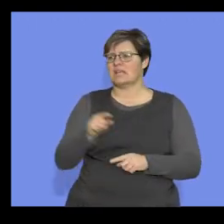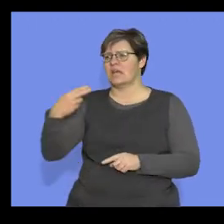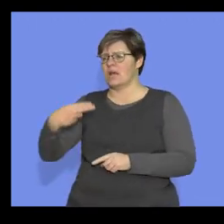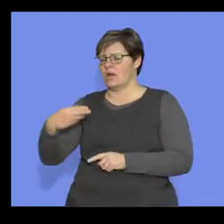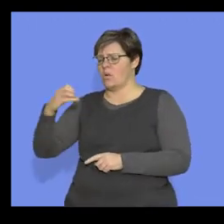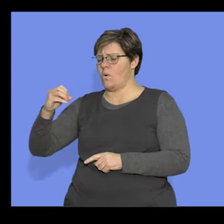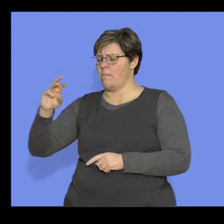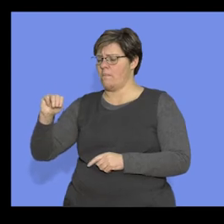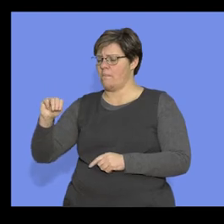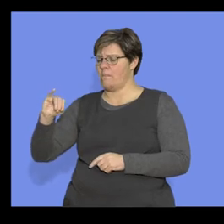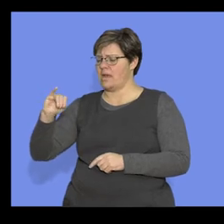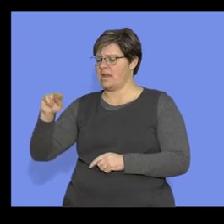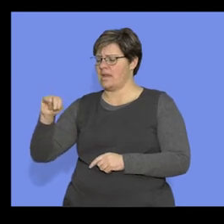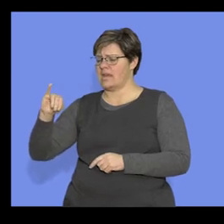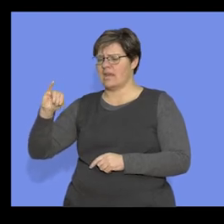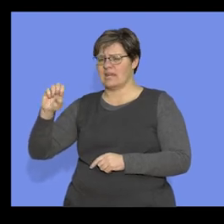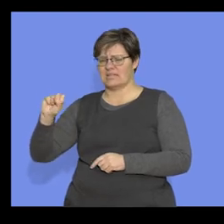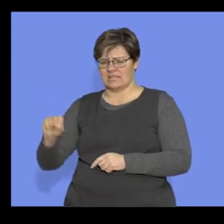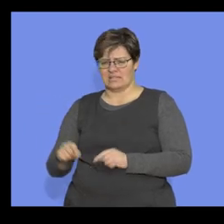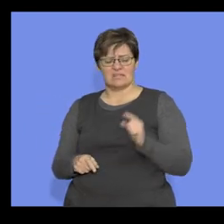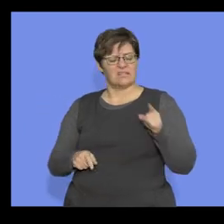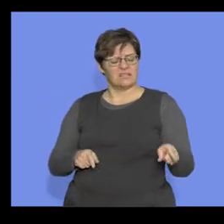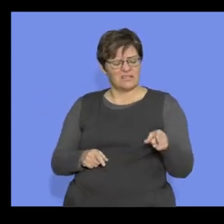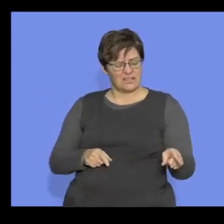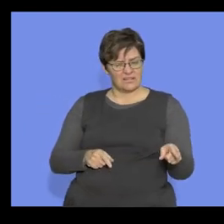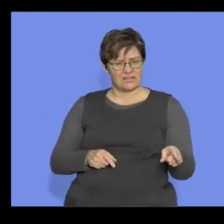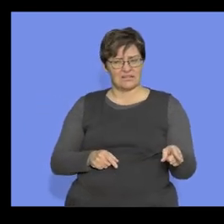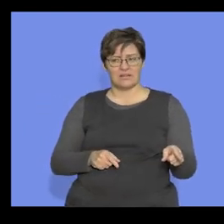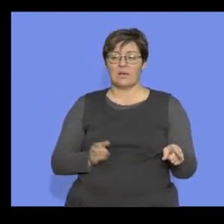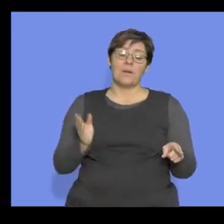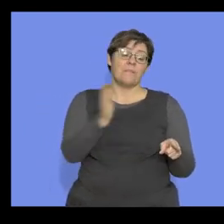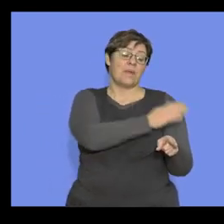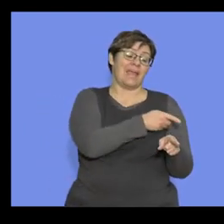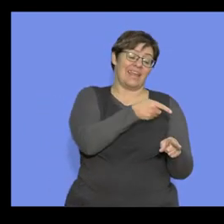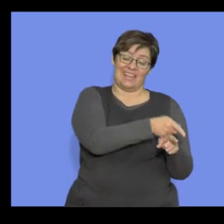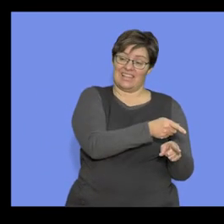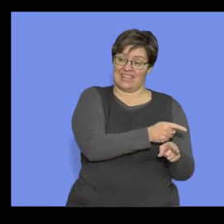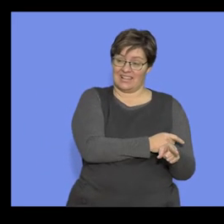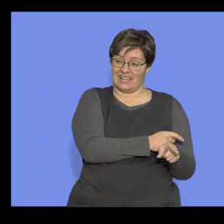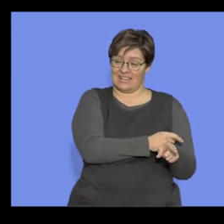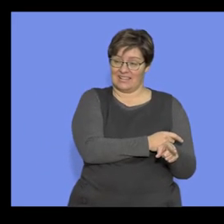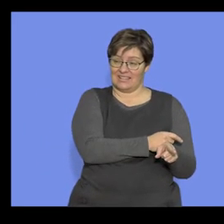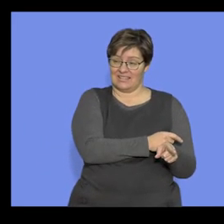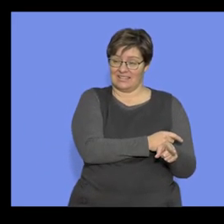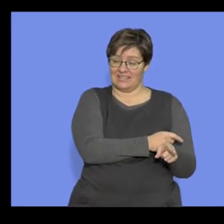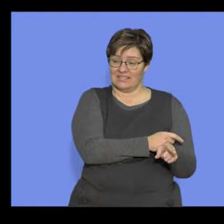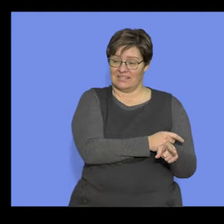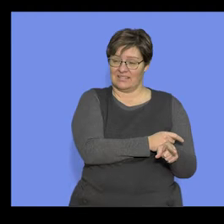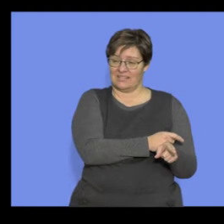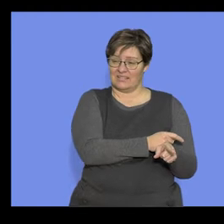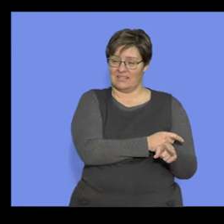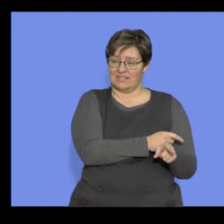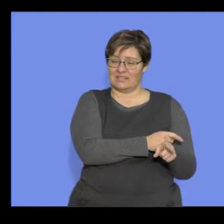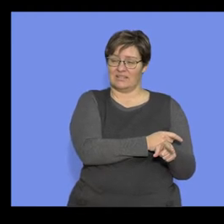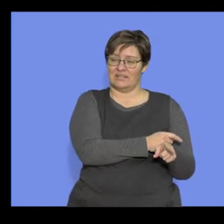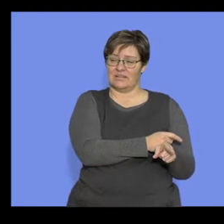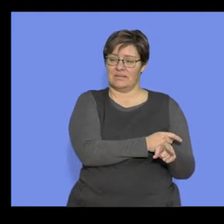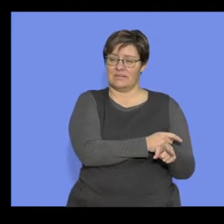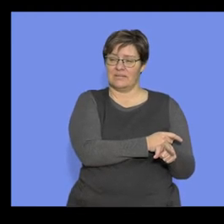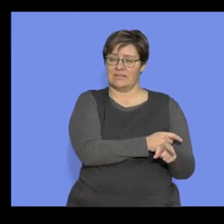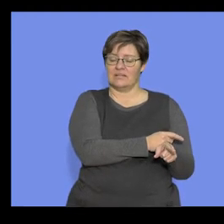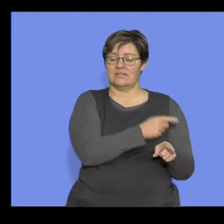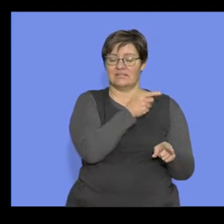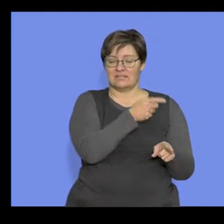homnids? All right. Homnids, guys, let's go back. I'm going to go back to right at the very